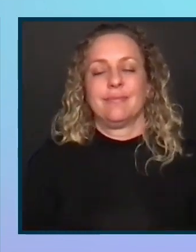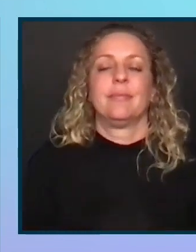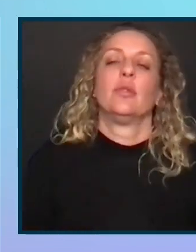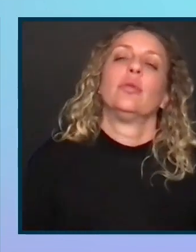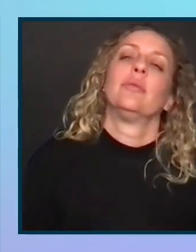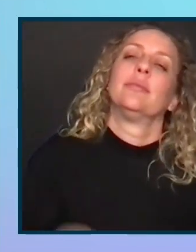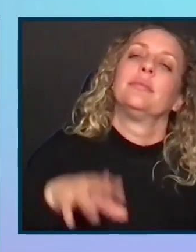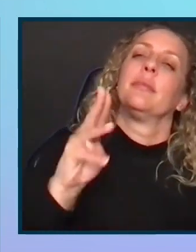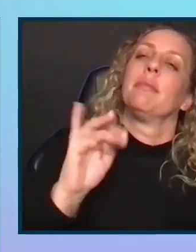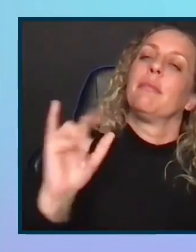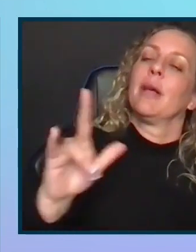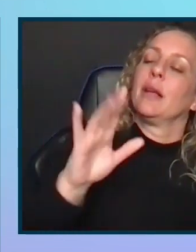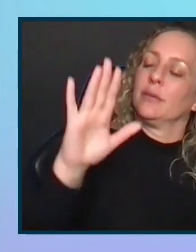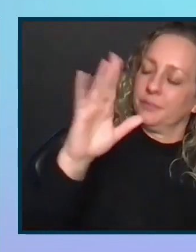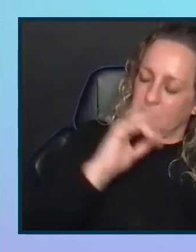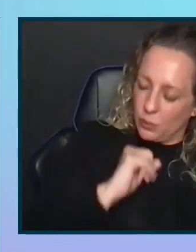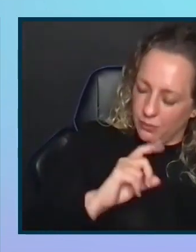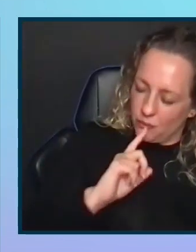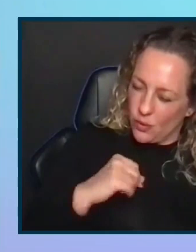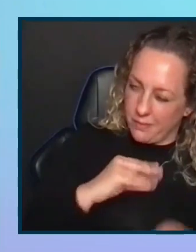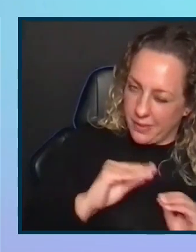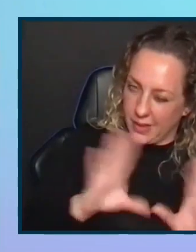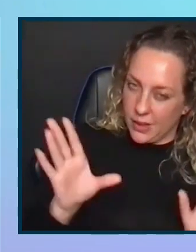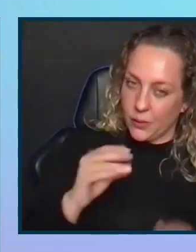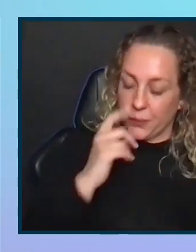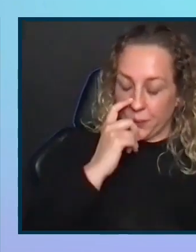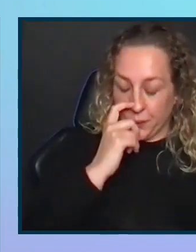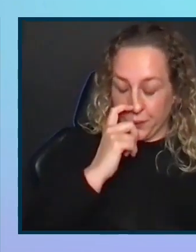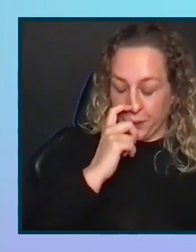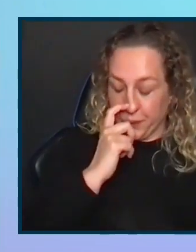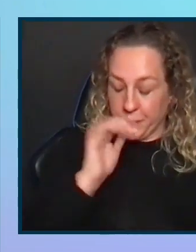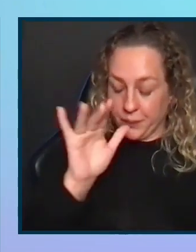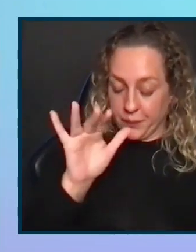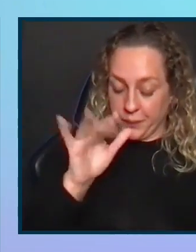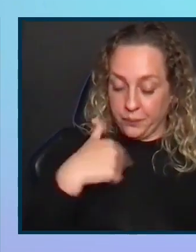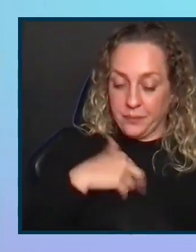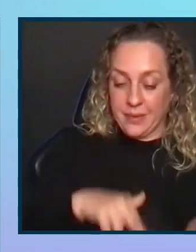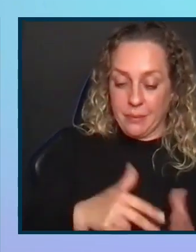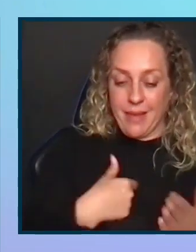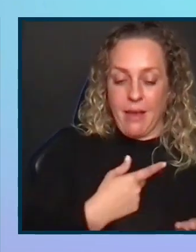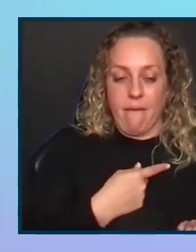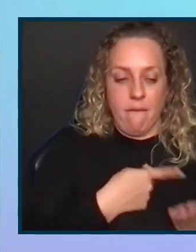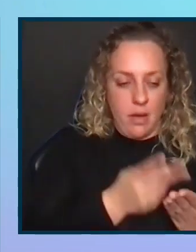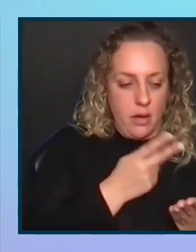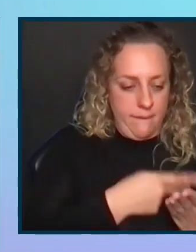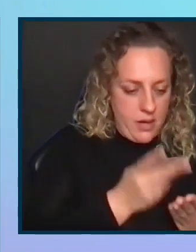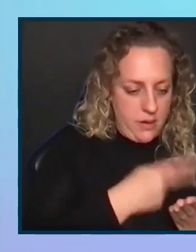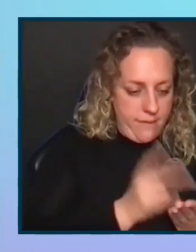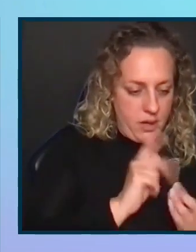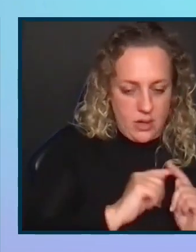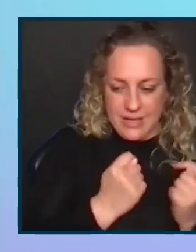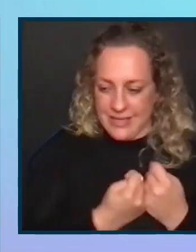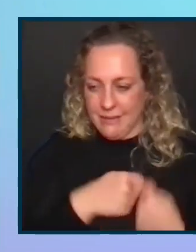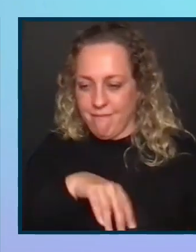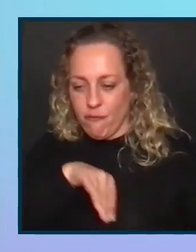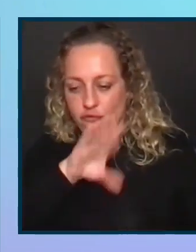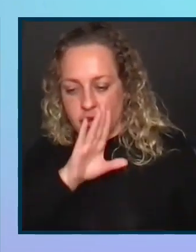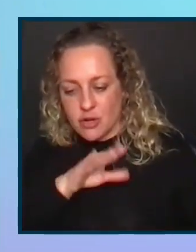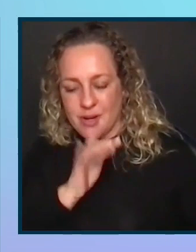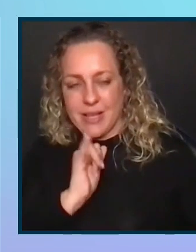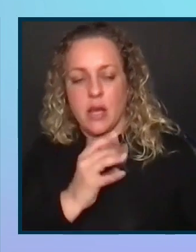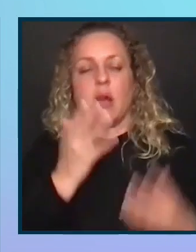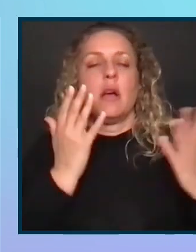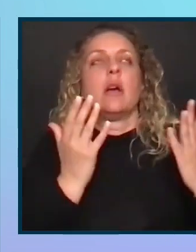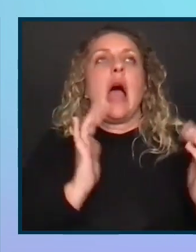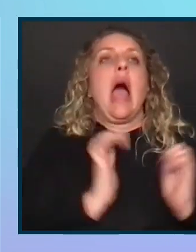So let me see if I understand the question, Travis, is so I've gotten failures, the team is frustrated, and it's like,